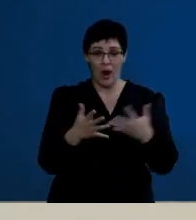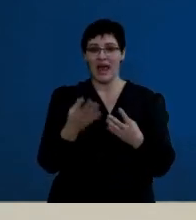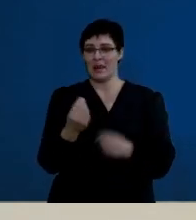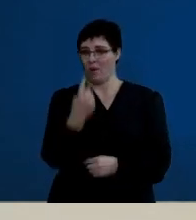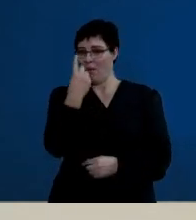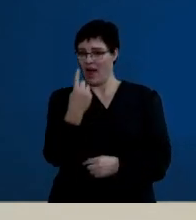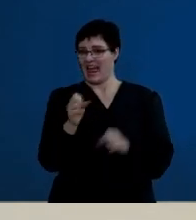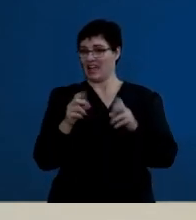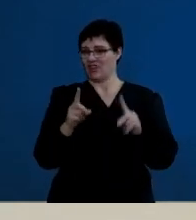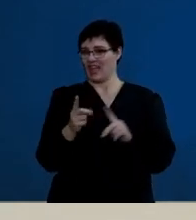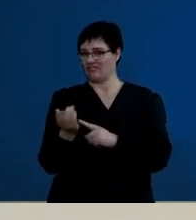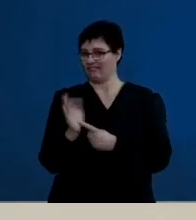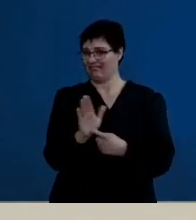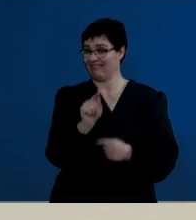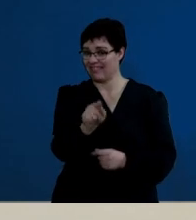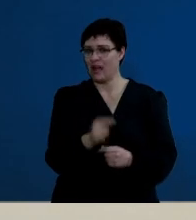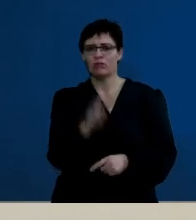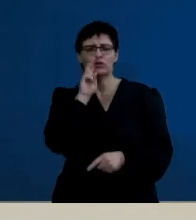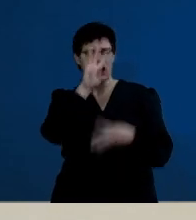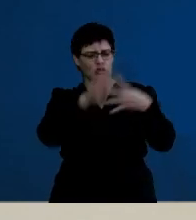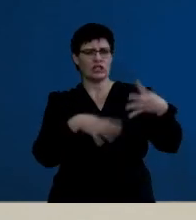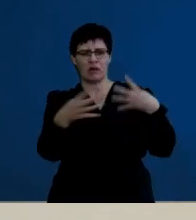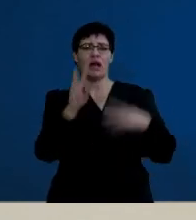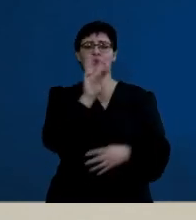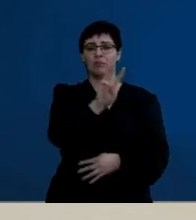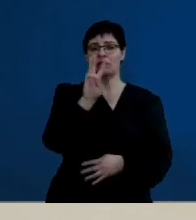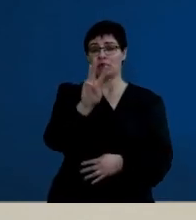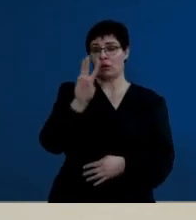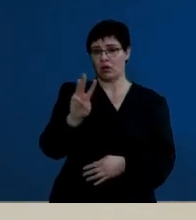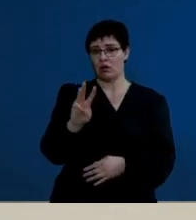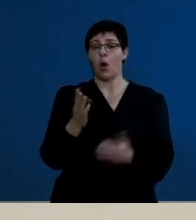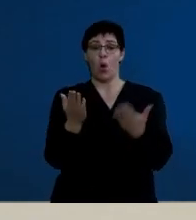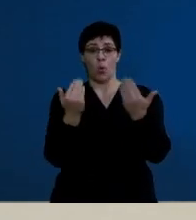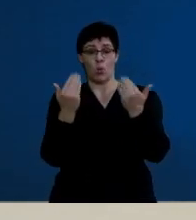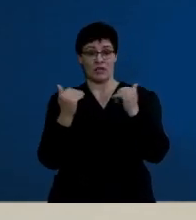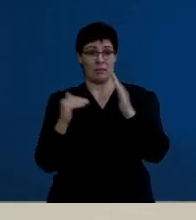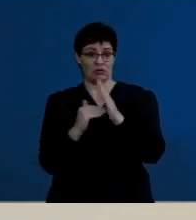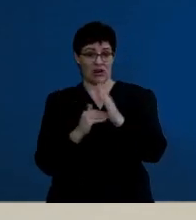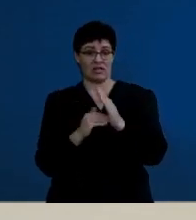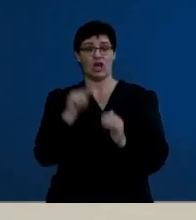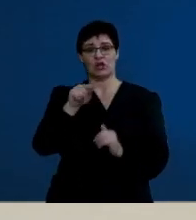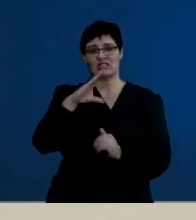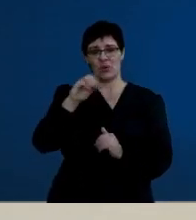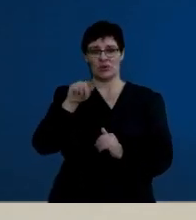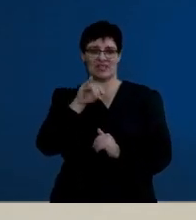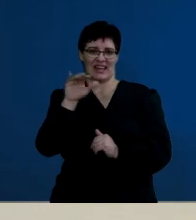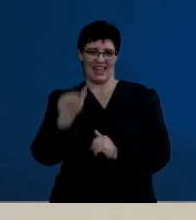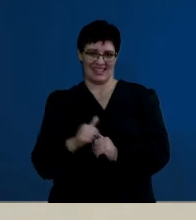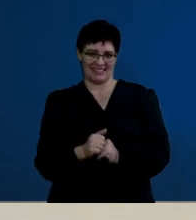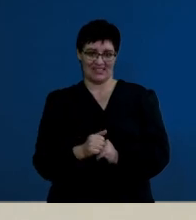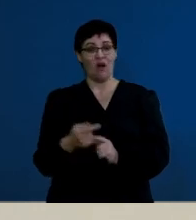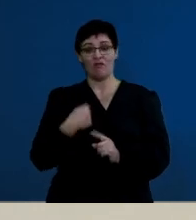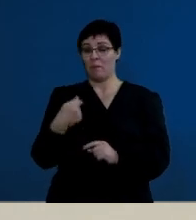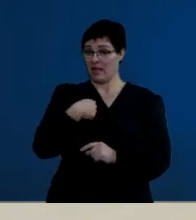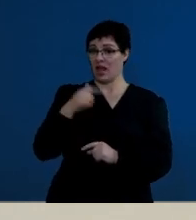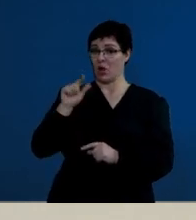channel. And don't forget to check out our schedule on www.wasamatrix.co.za. Well, then, from me,